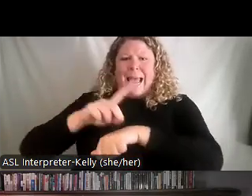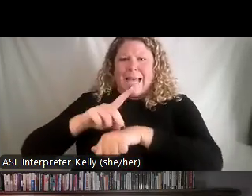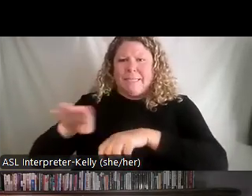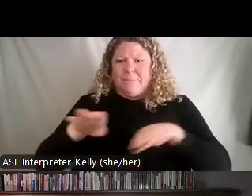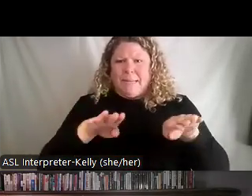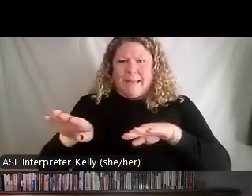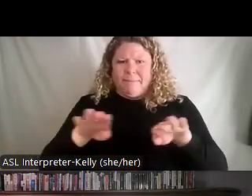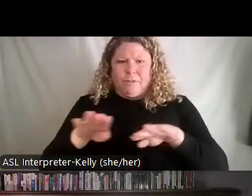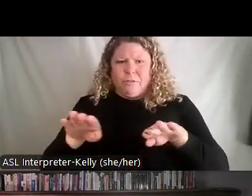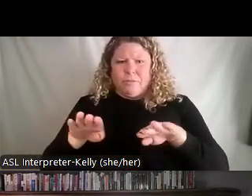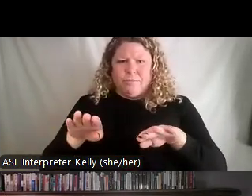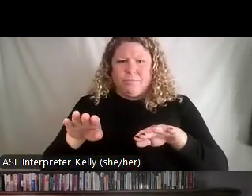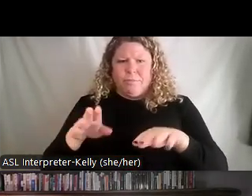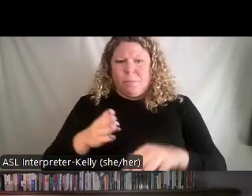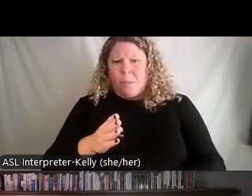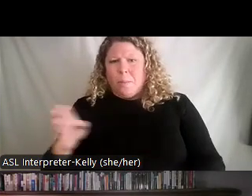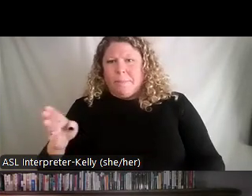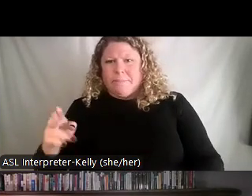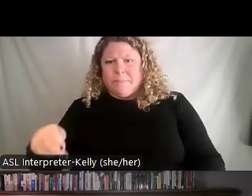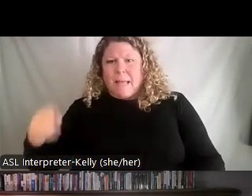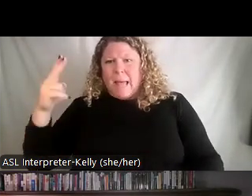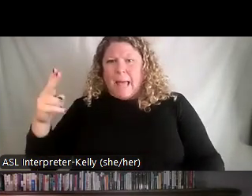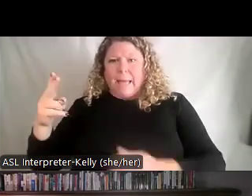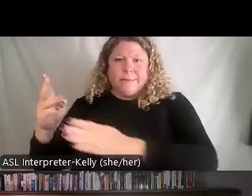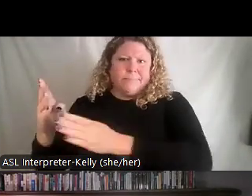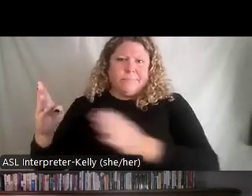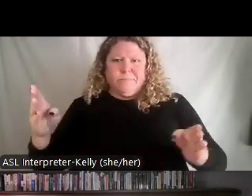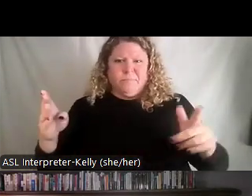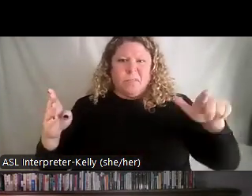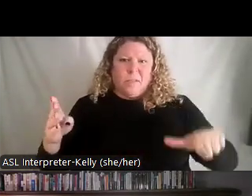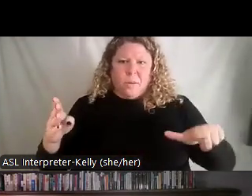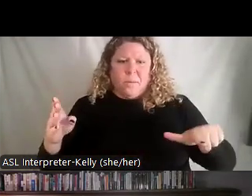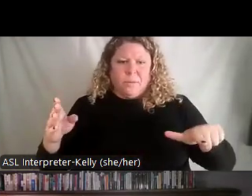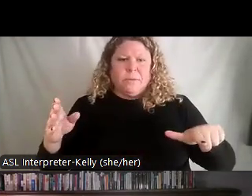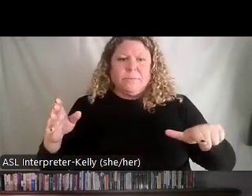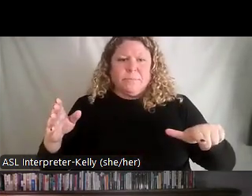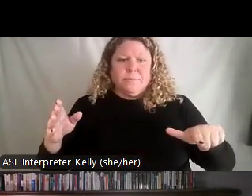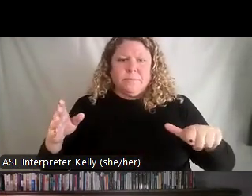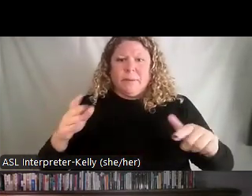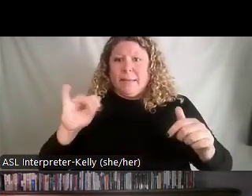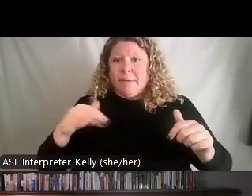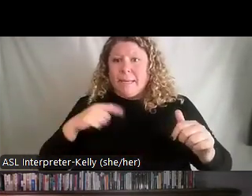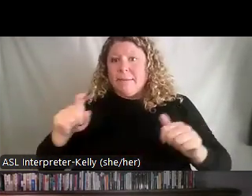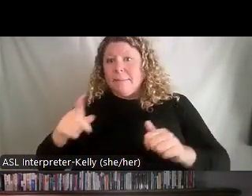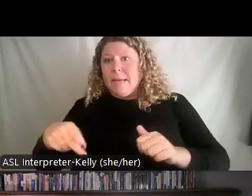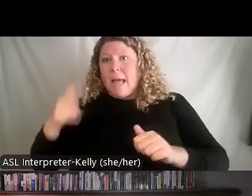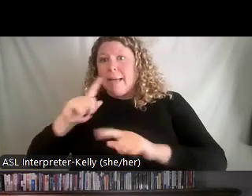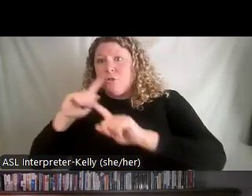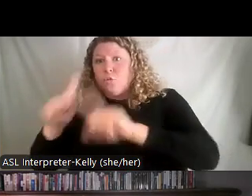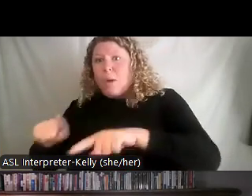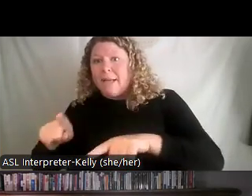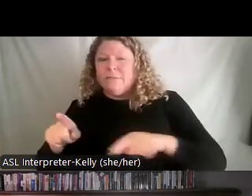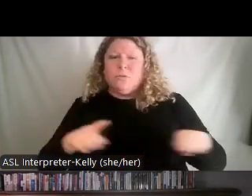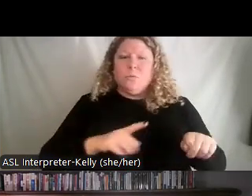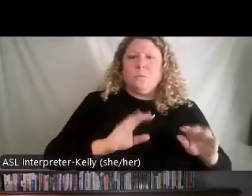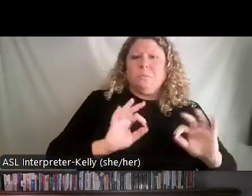very, you know, high to low in terms of how directive you need to be as a leader. On the y